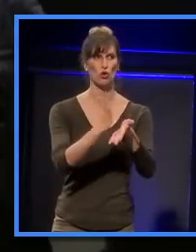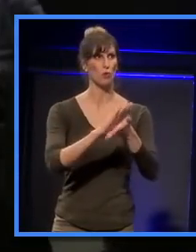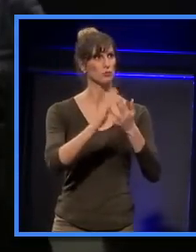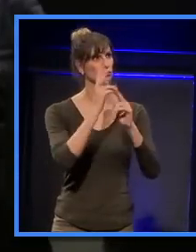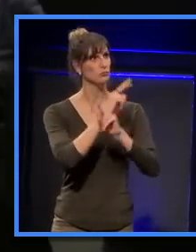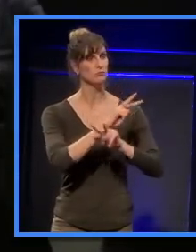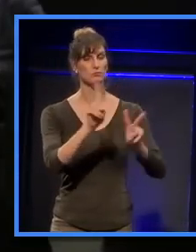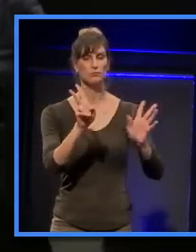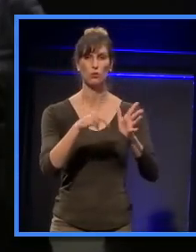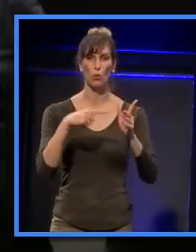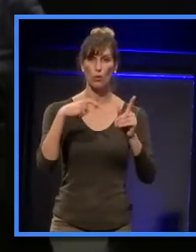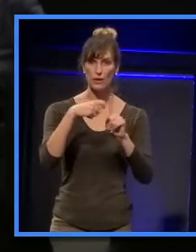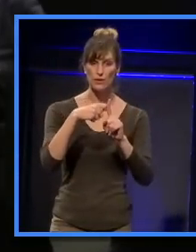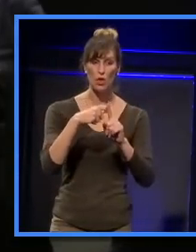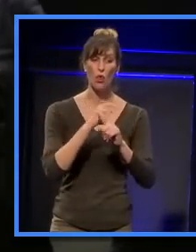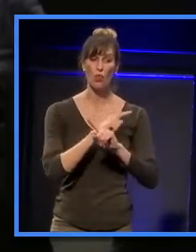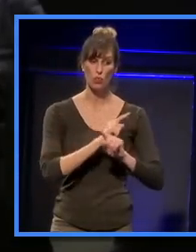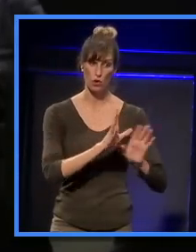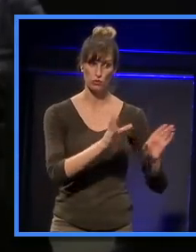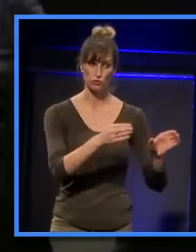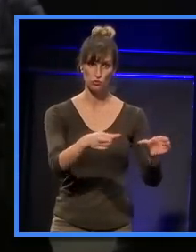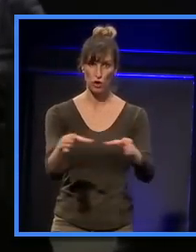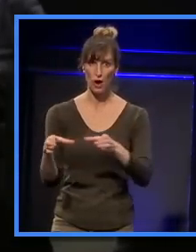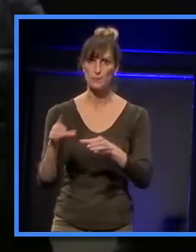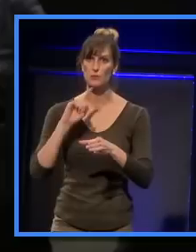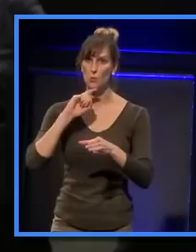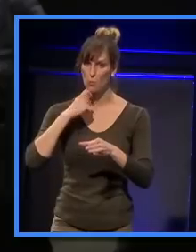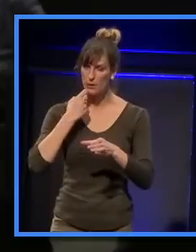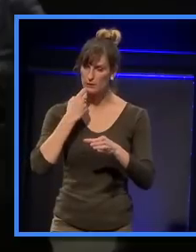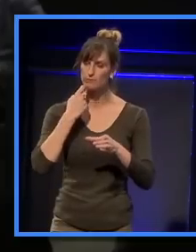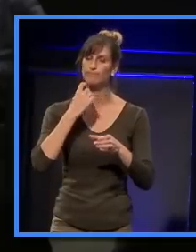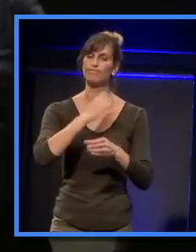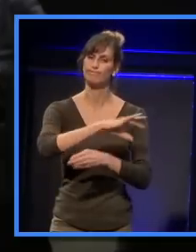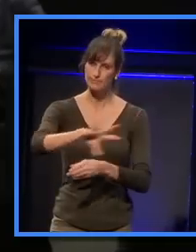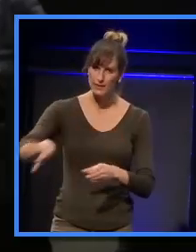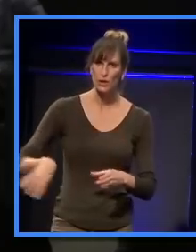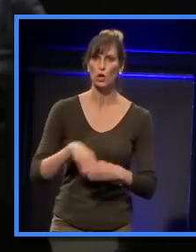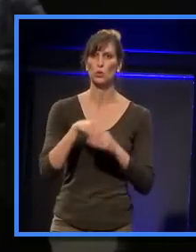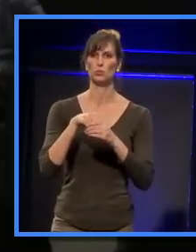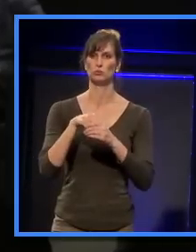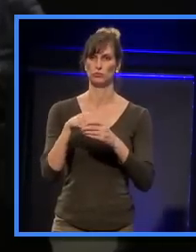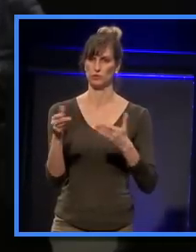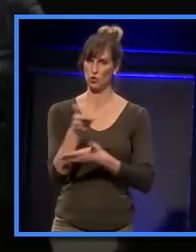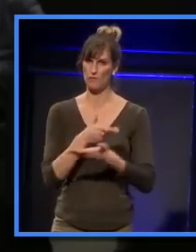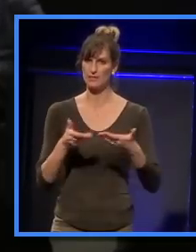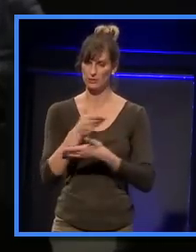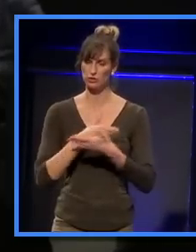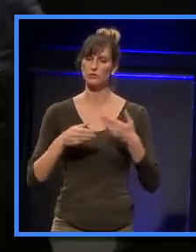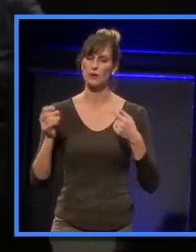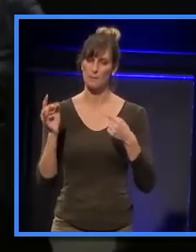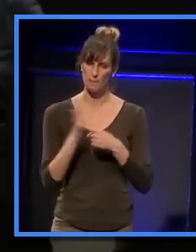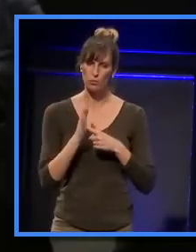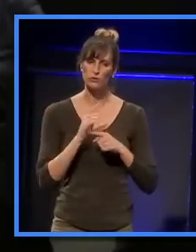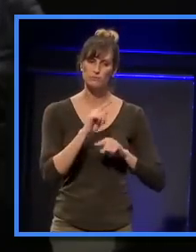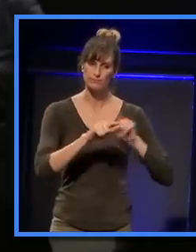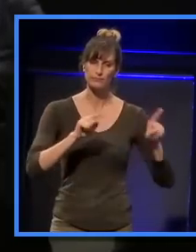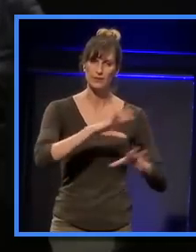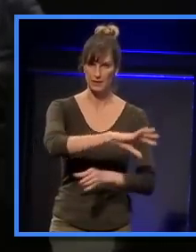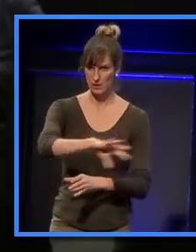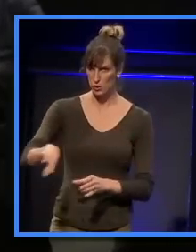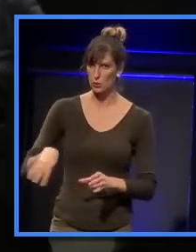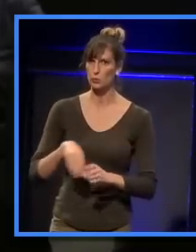that those tribes will take their rightful place in those important civic conversations, those important urban design